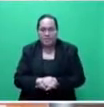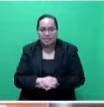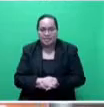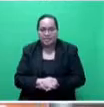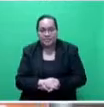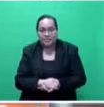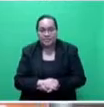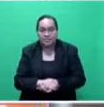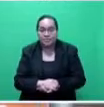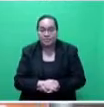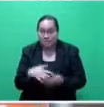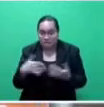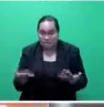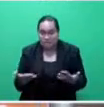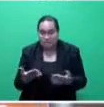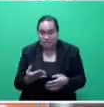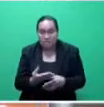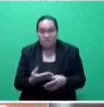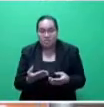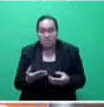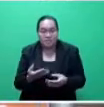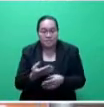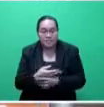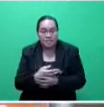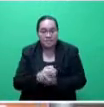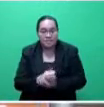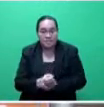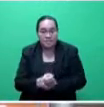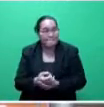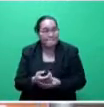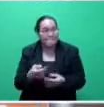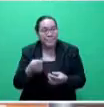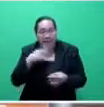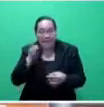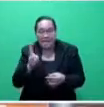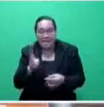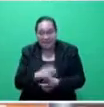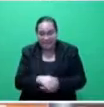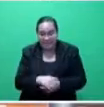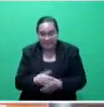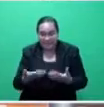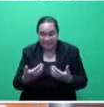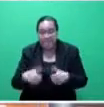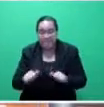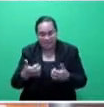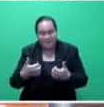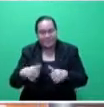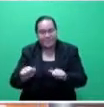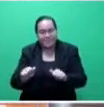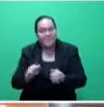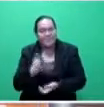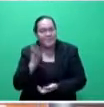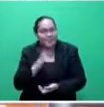regarding this. I just wanted to clear that up, Mr. Speaker, sir. And I, again, I wonder what you can do, I said, it